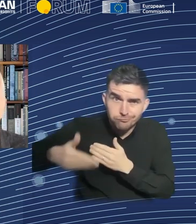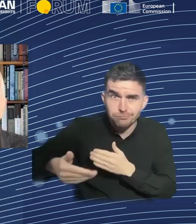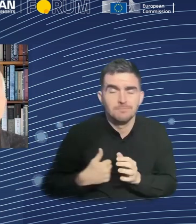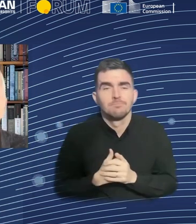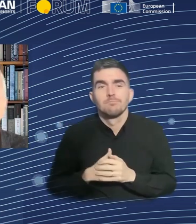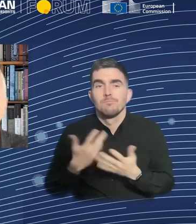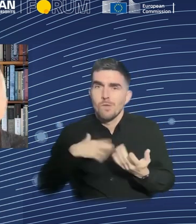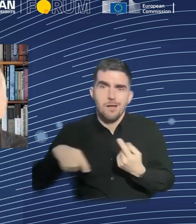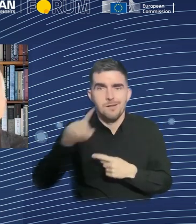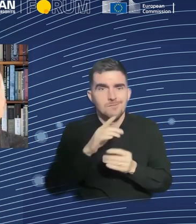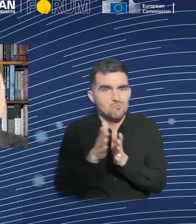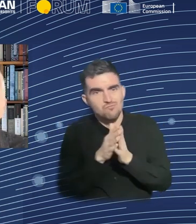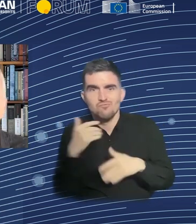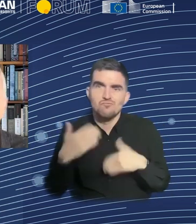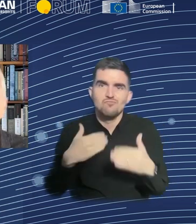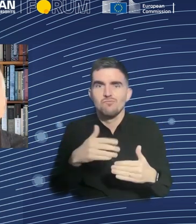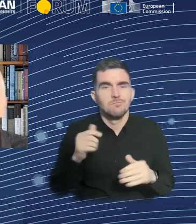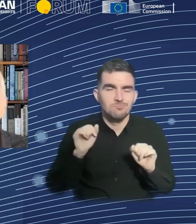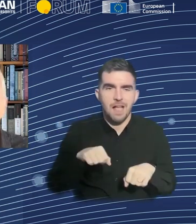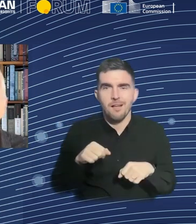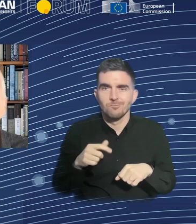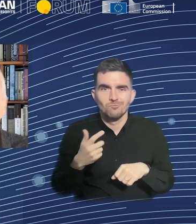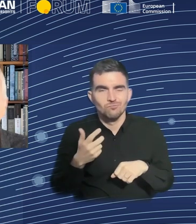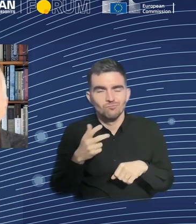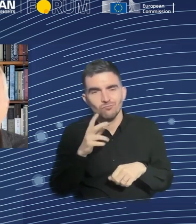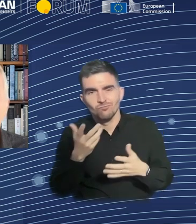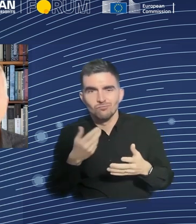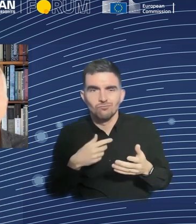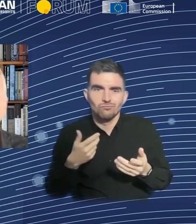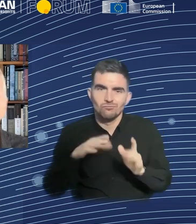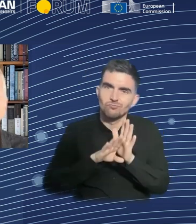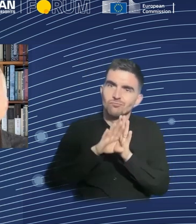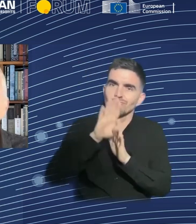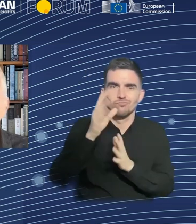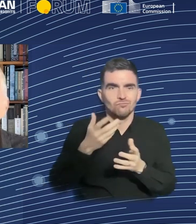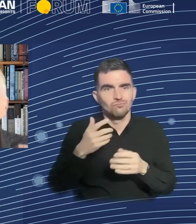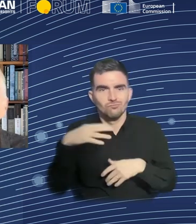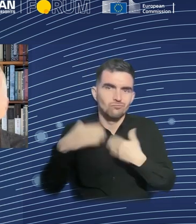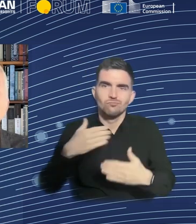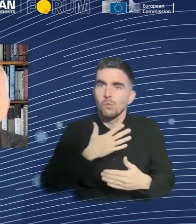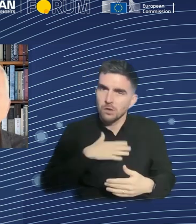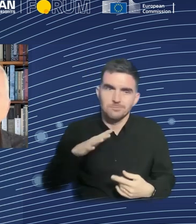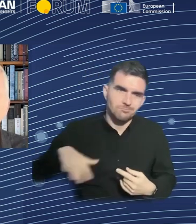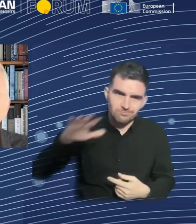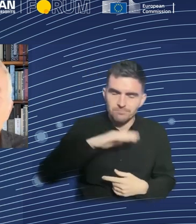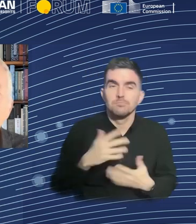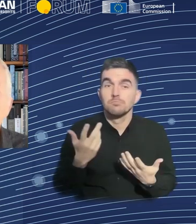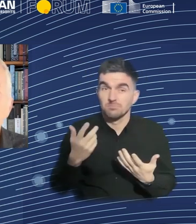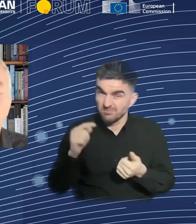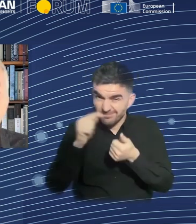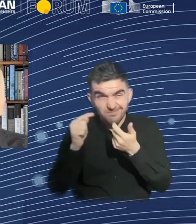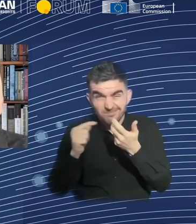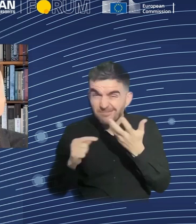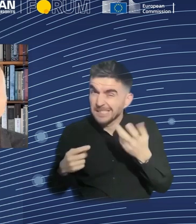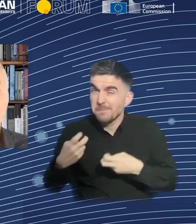entertaining and caring for each other. These will never go away. And if they go away, it's only